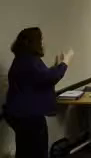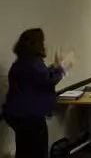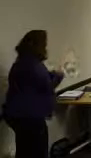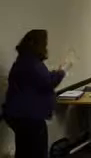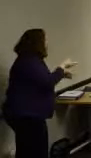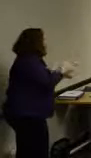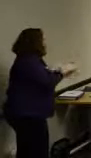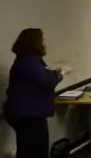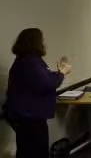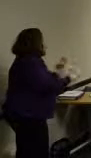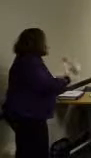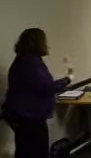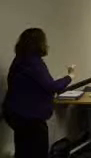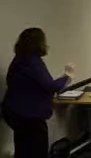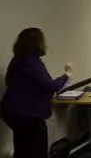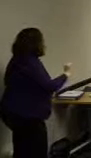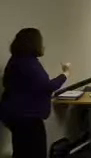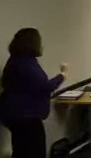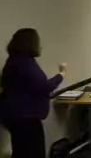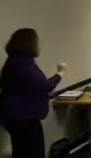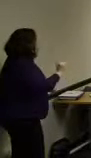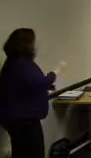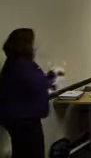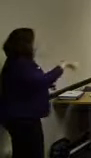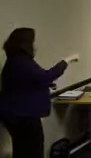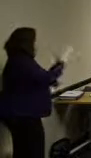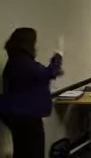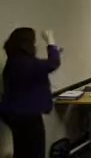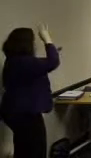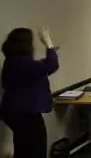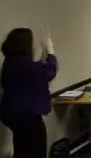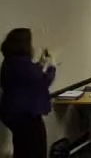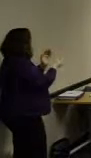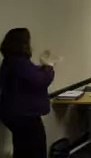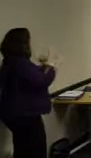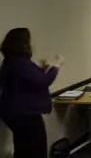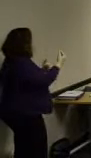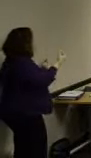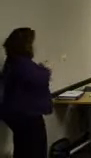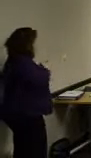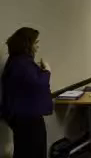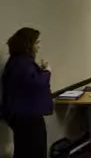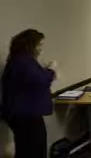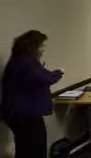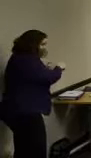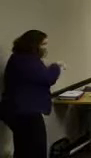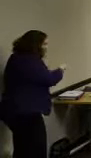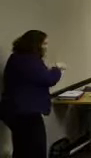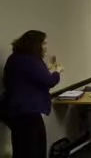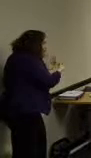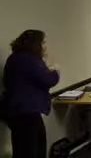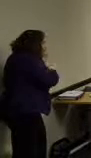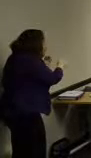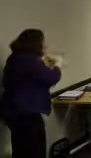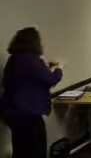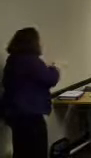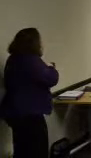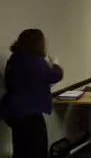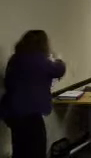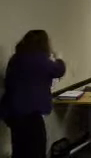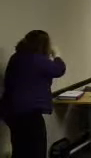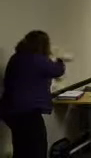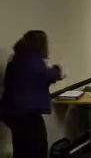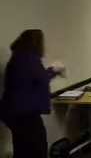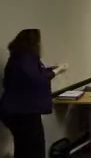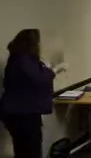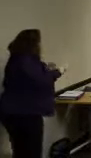the things not to say. I tell them to work on their hard skills and soft skills as well. You know,